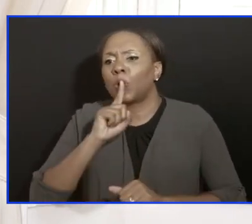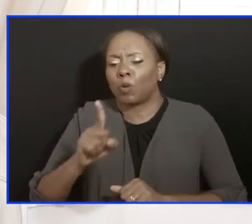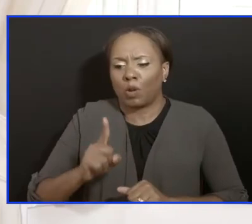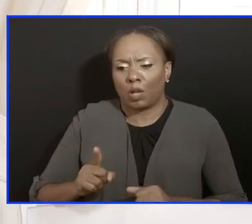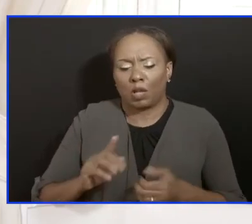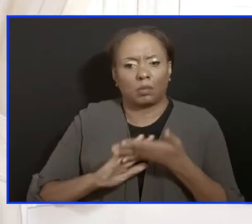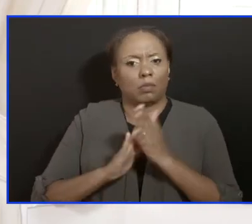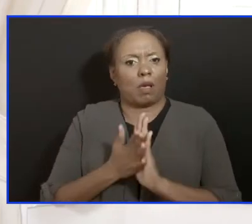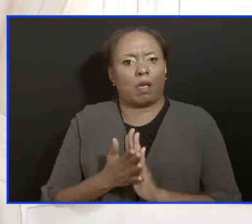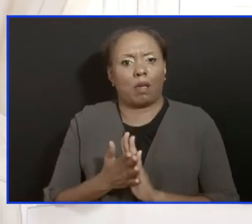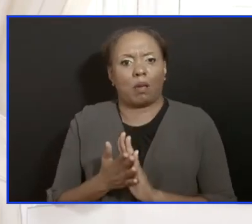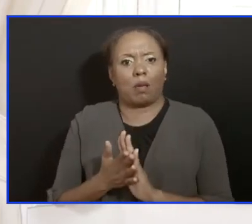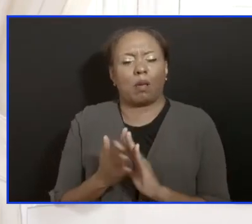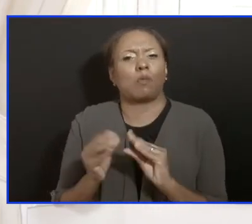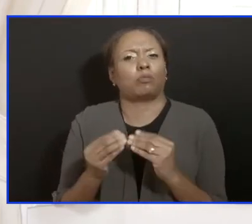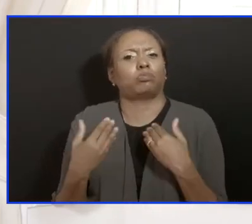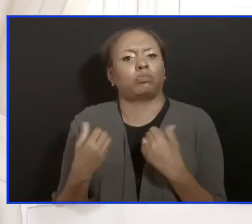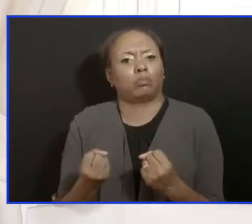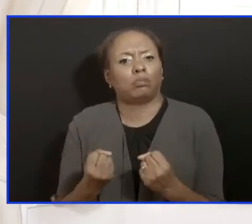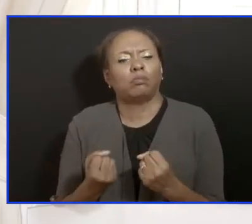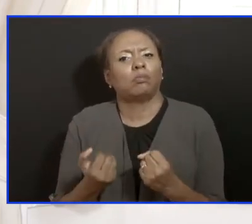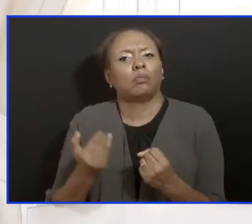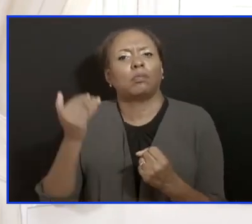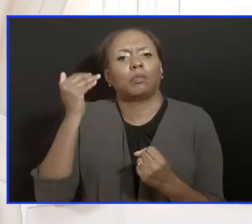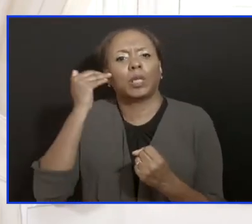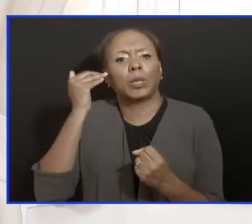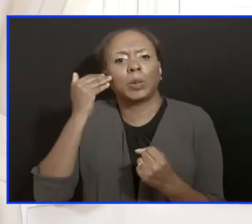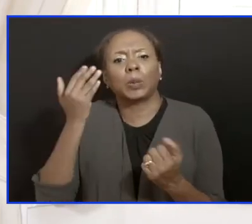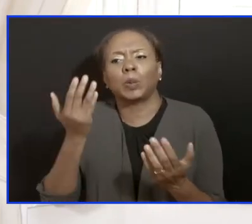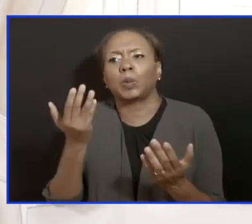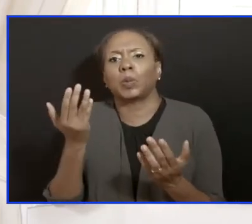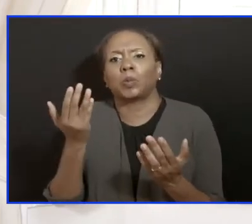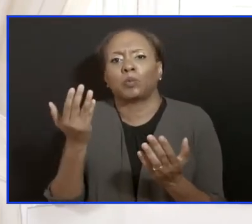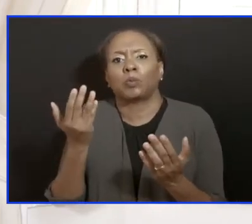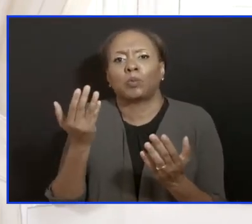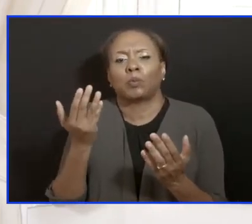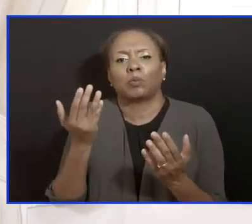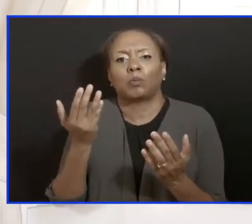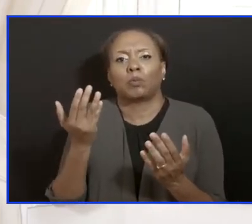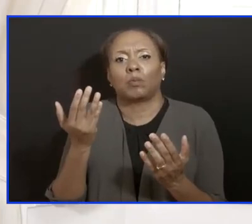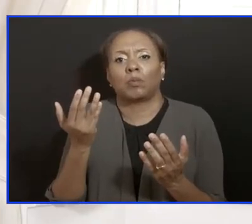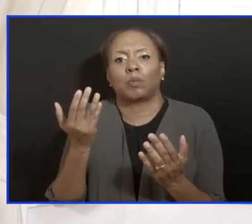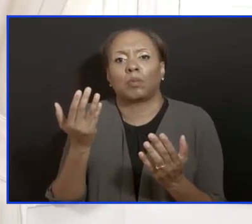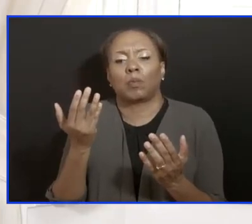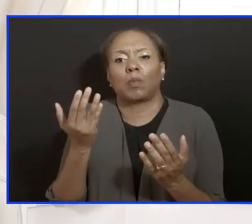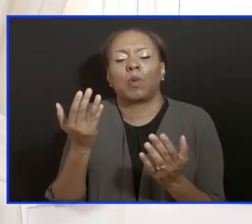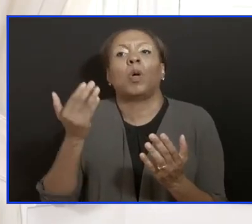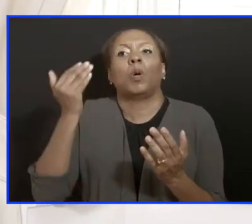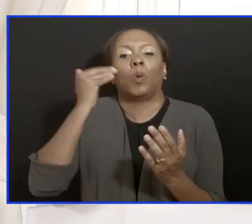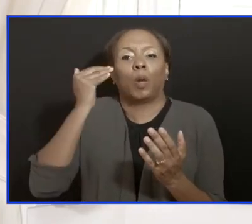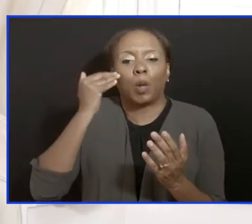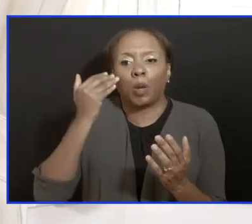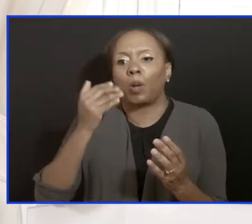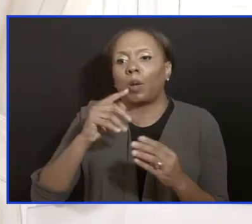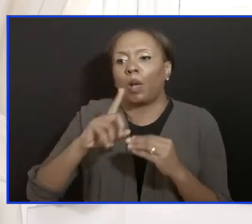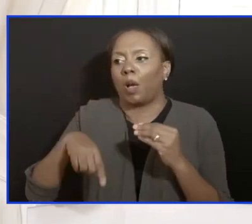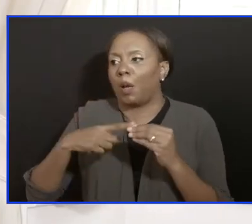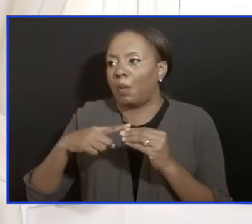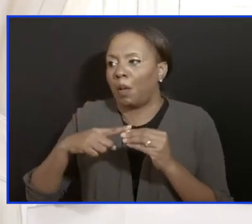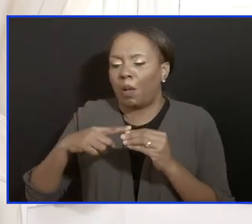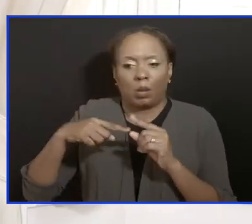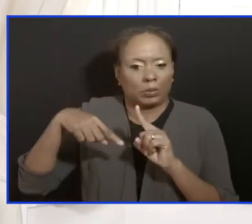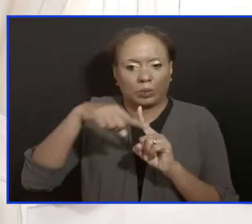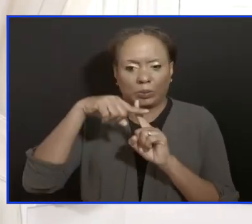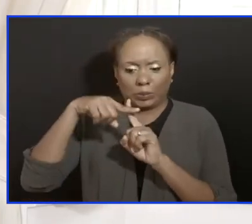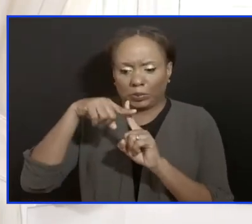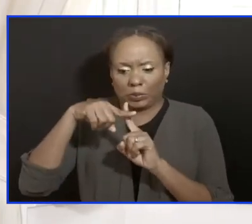fact that we know that we are not at the peak of positivities as of today. And we know that we are still